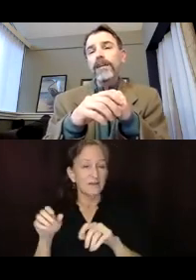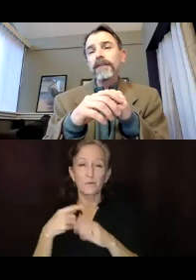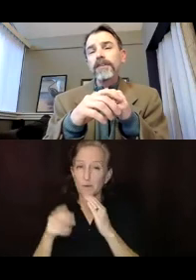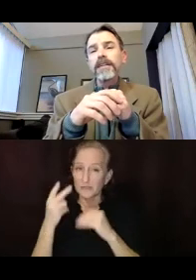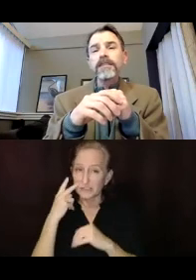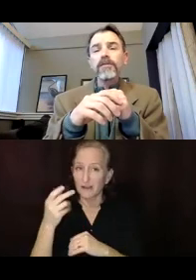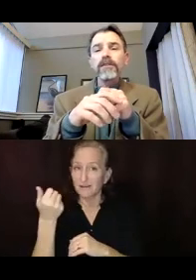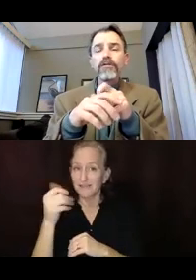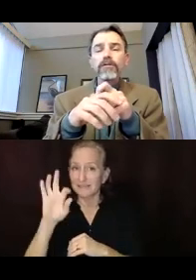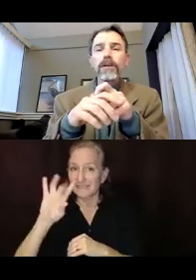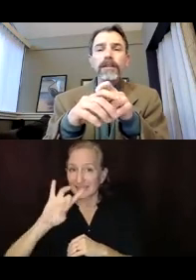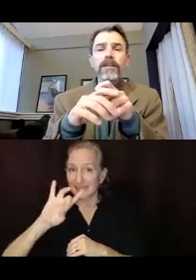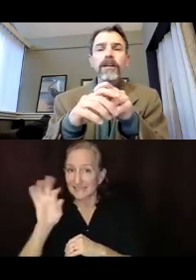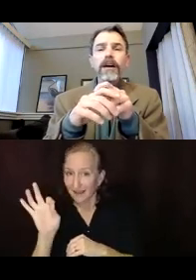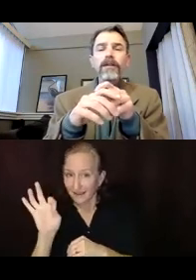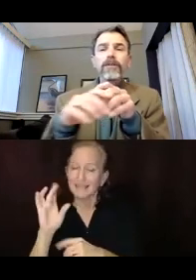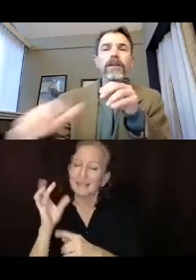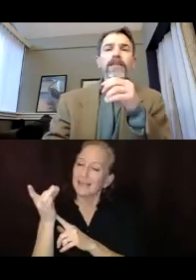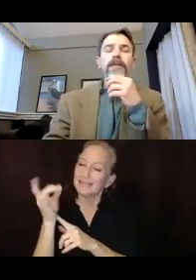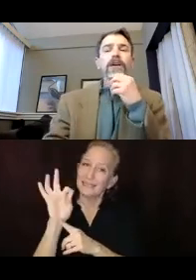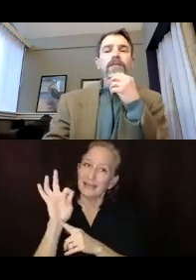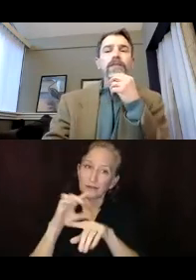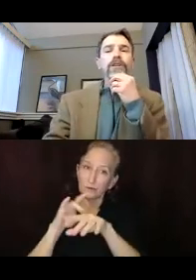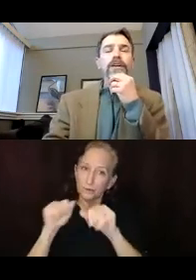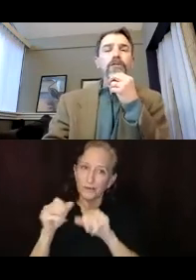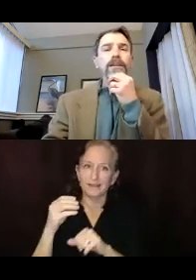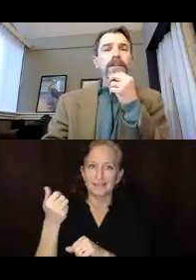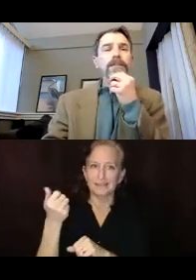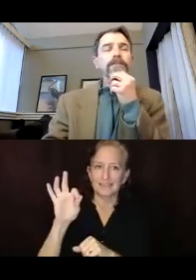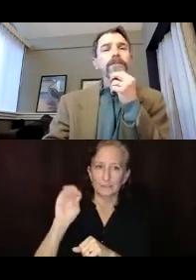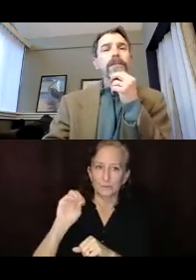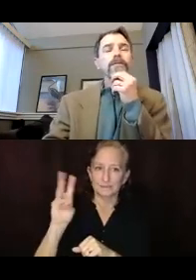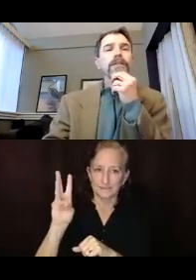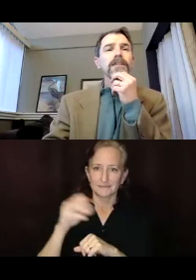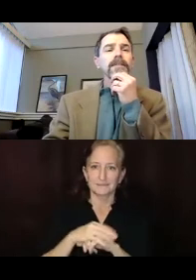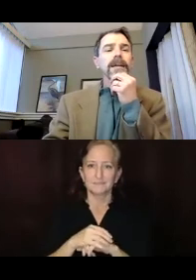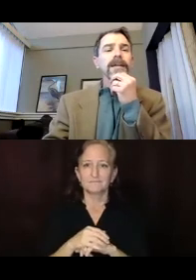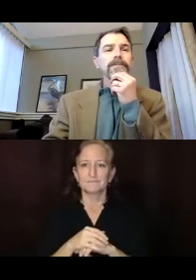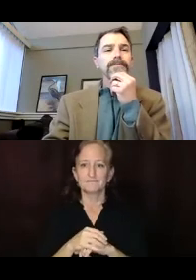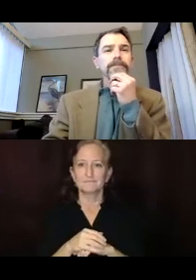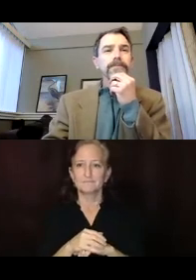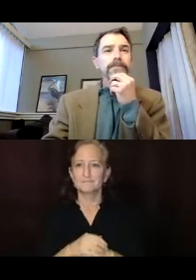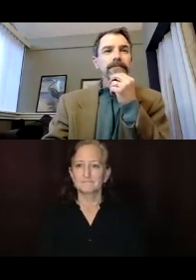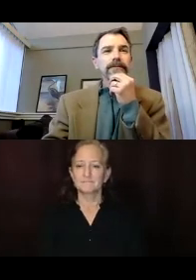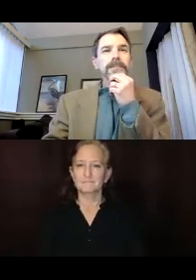earthquake and after the 1906 earthquake. Uh, we saw that. We also have poor air quality there. So, we go to the next slide.